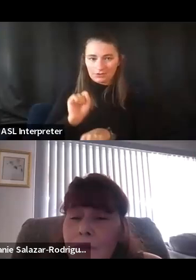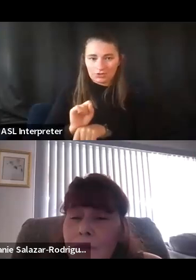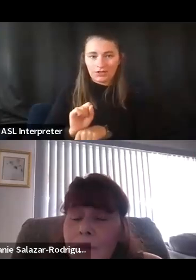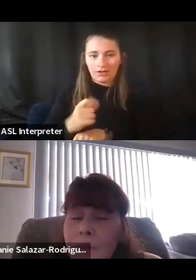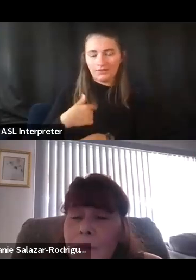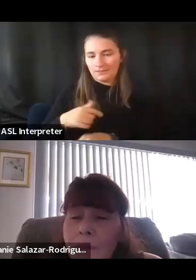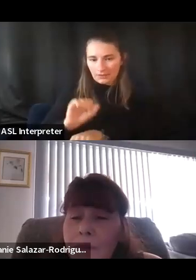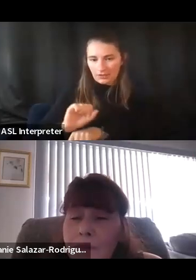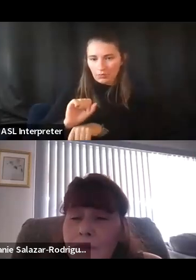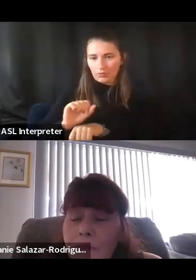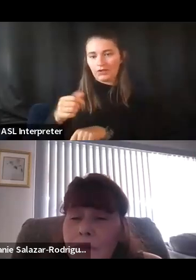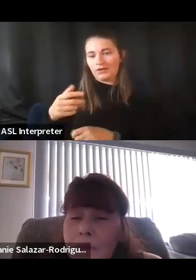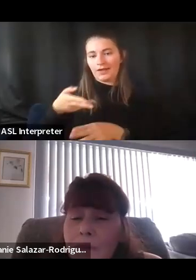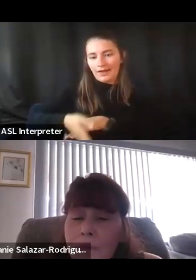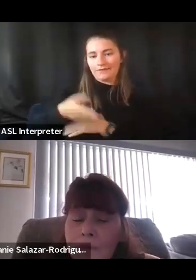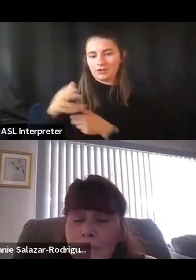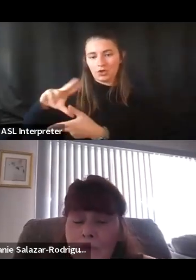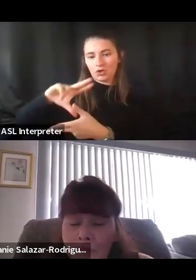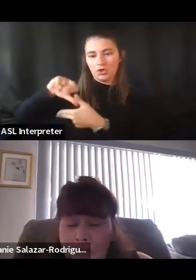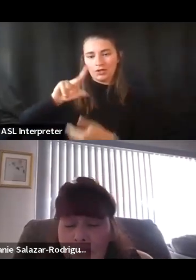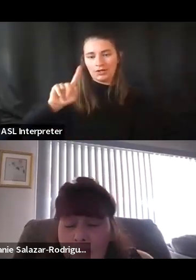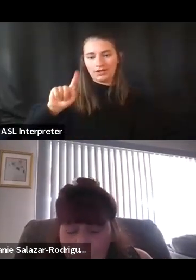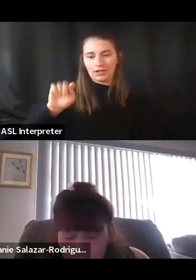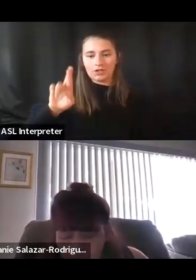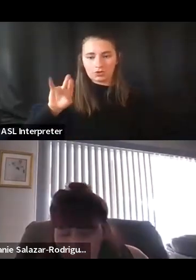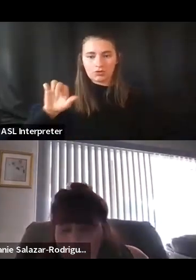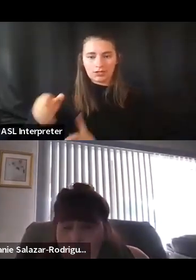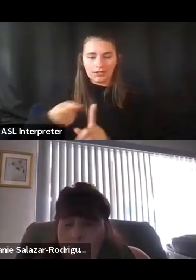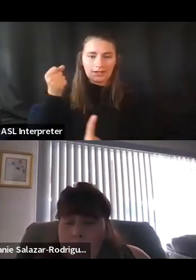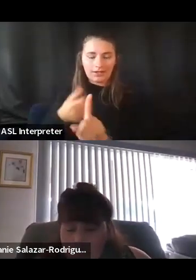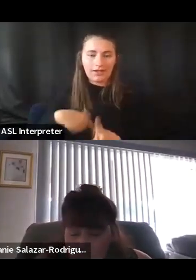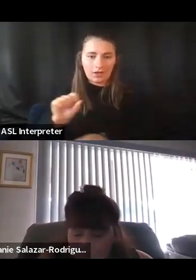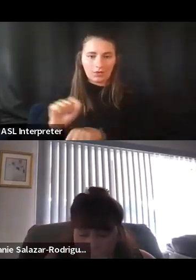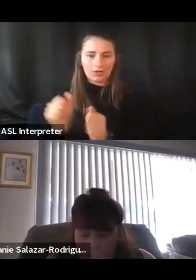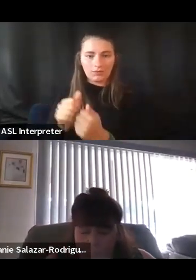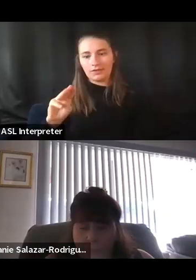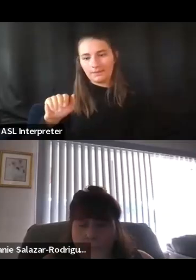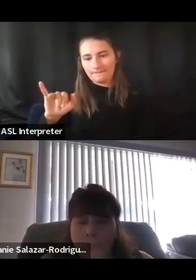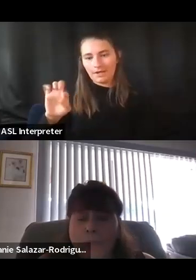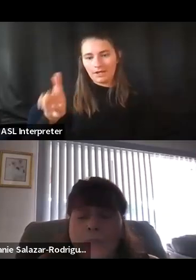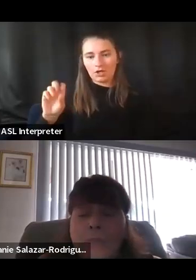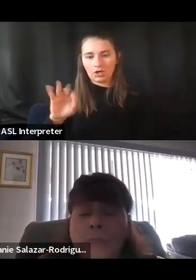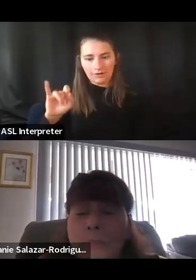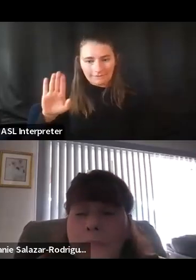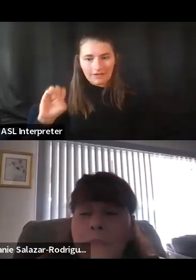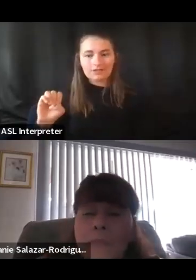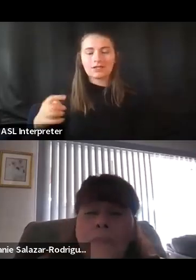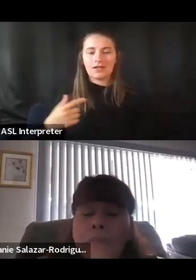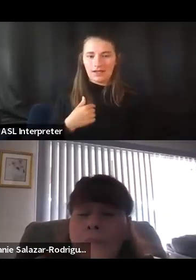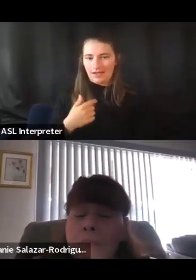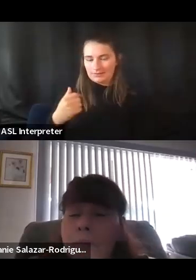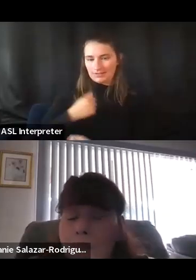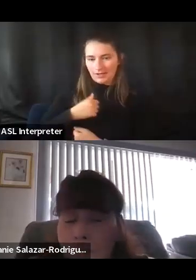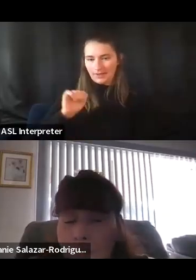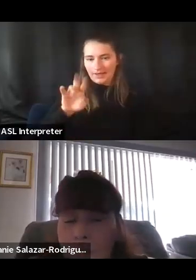Hurricane Katrina. I worked for the, uh, mayor's office of the city of Houston or office of international affairs development. Um, and then was a combat aviator in the